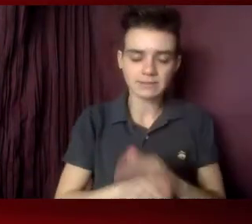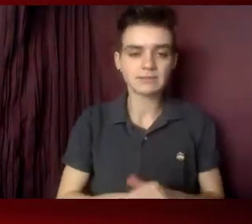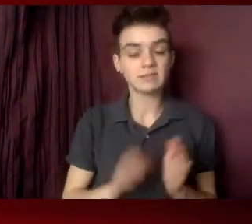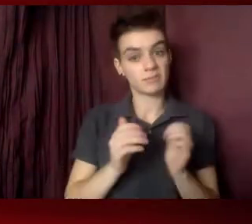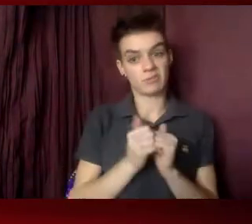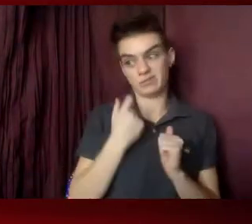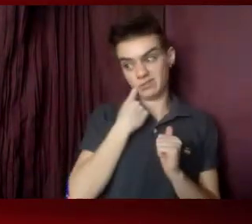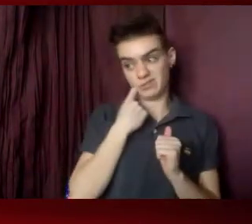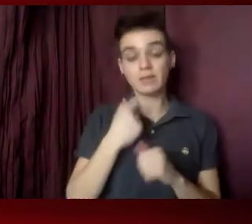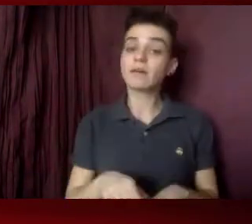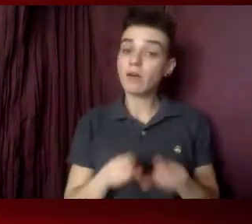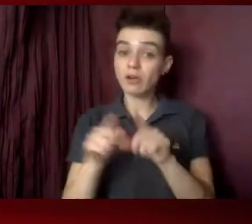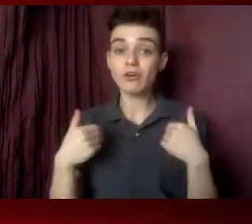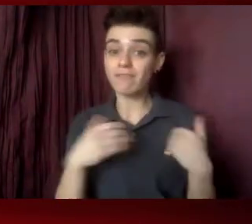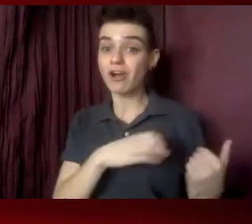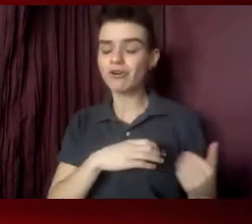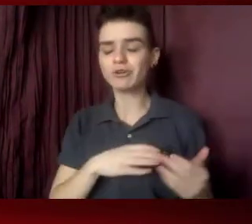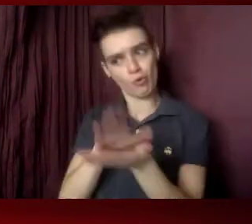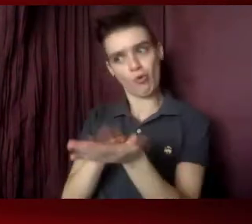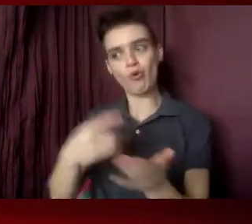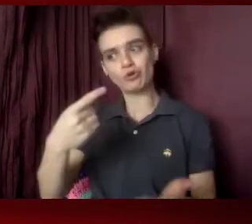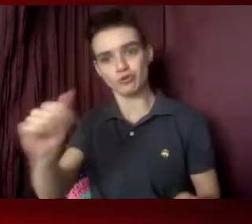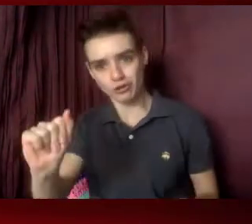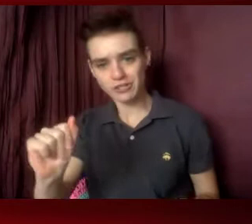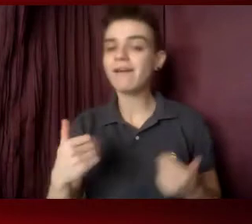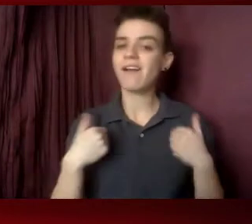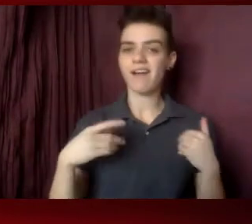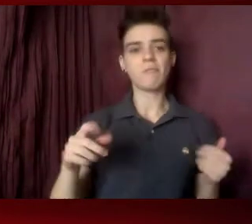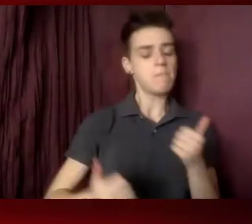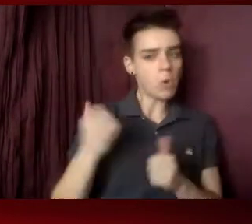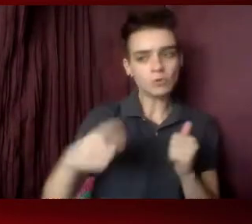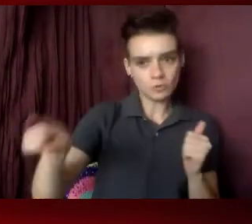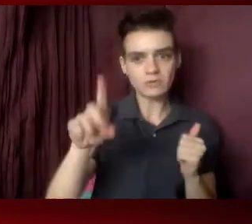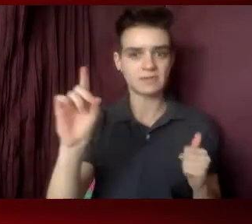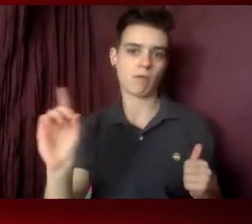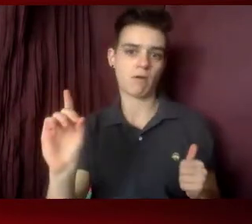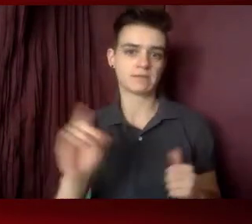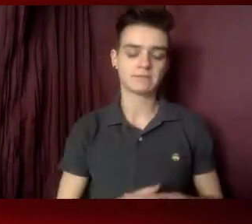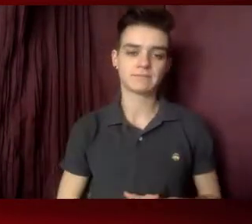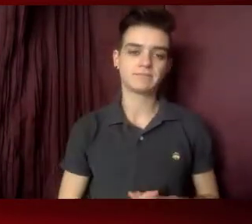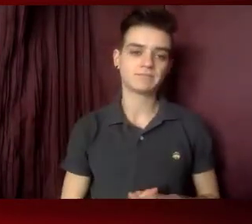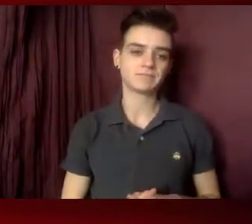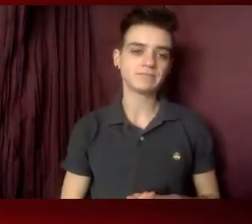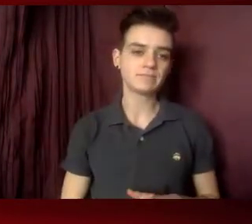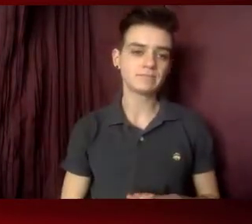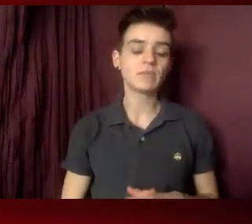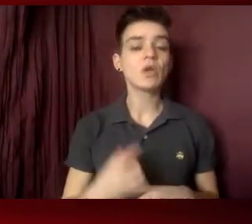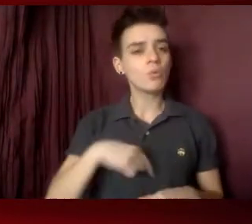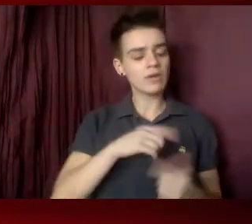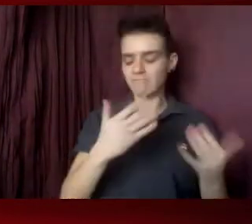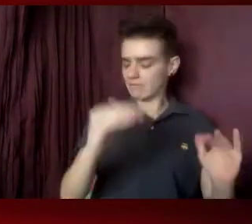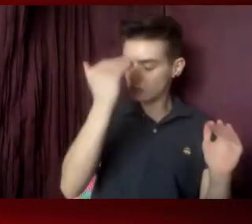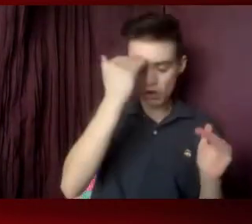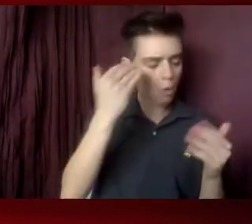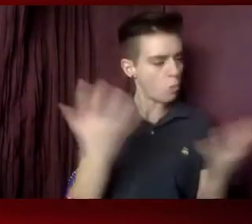have a Congress, shout out to Georgia, with a Democratic majority. We know what we need, and we know what we need to do.